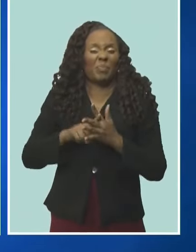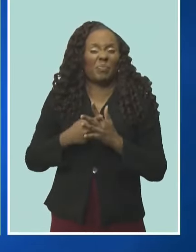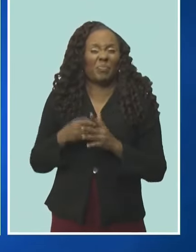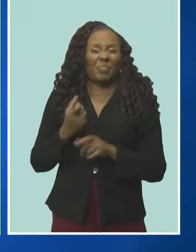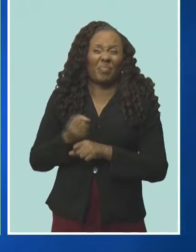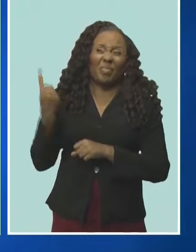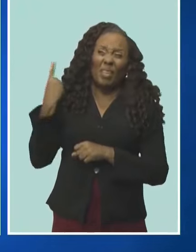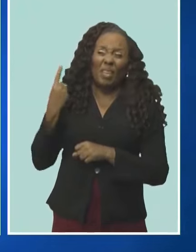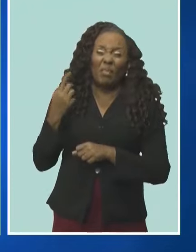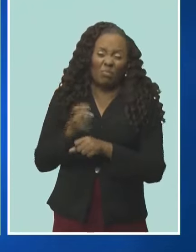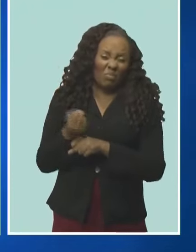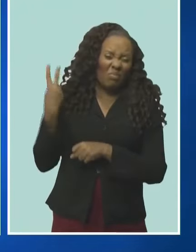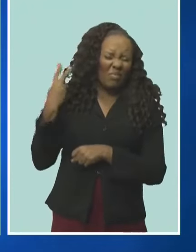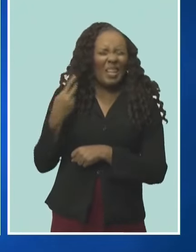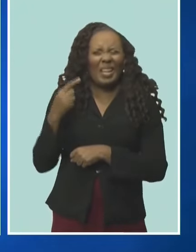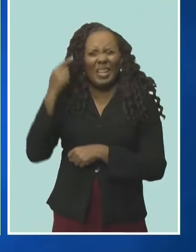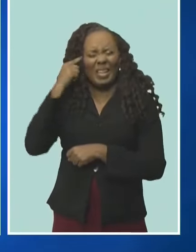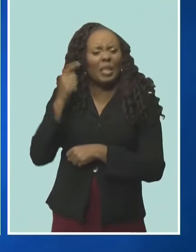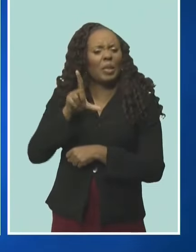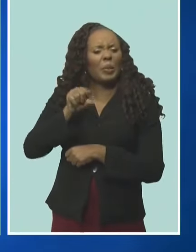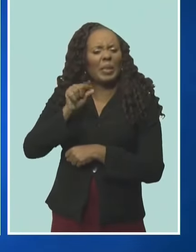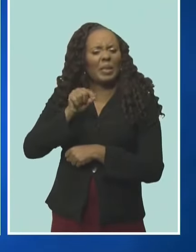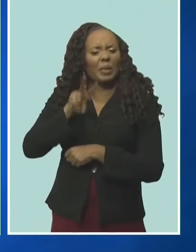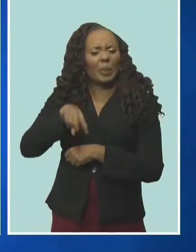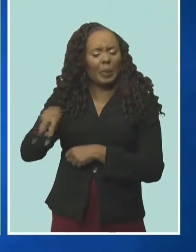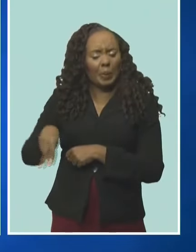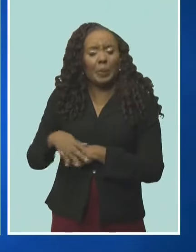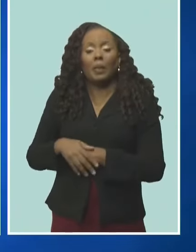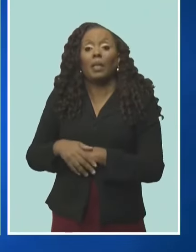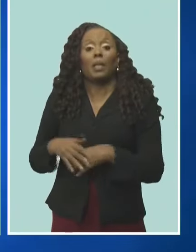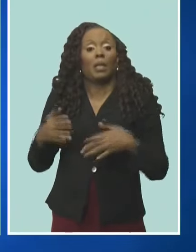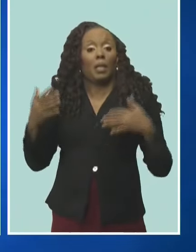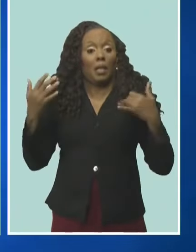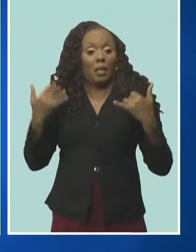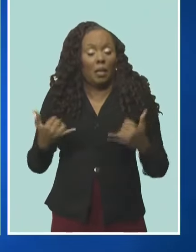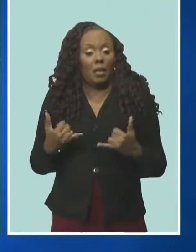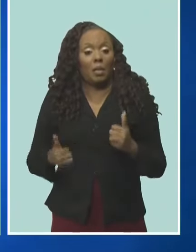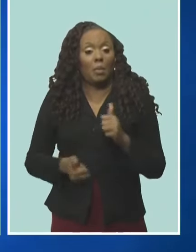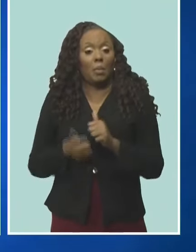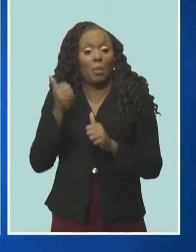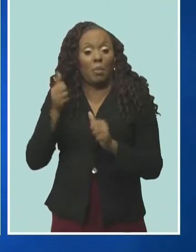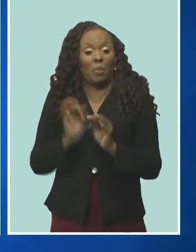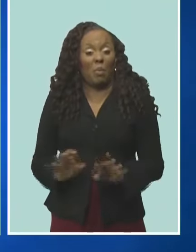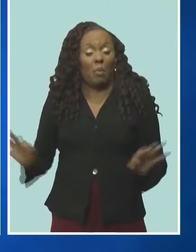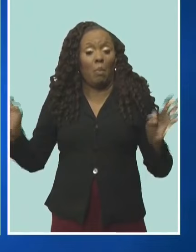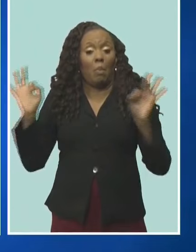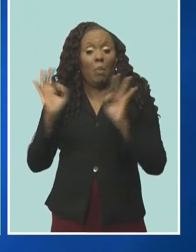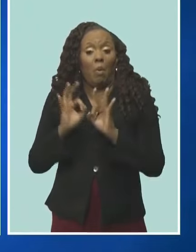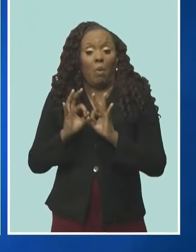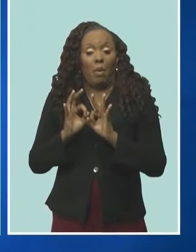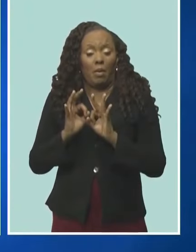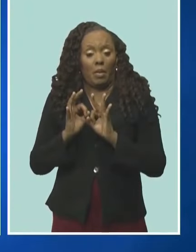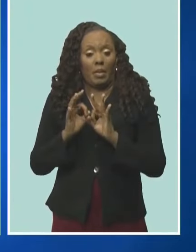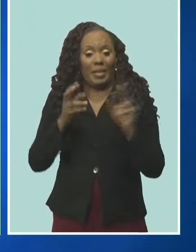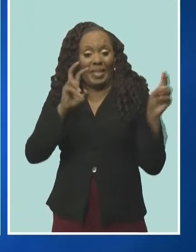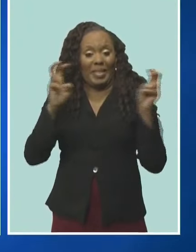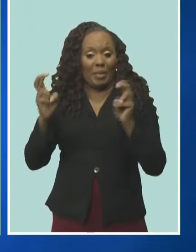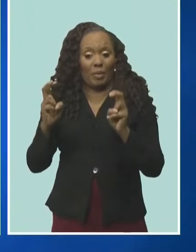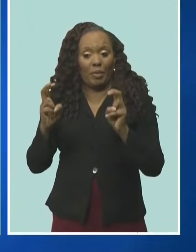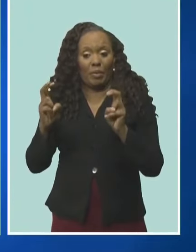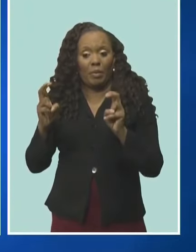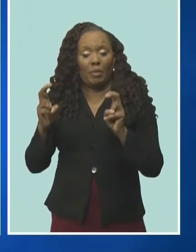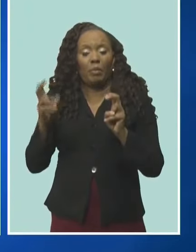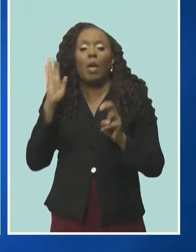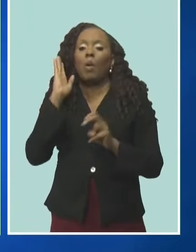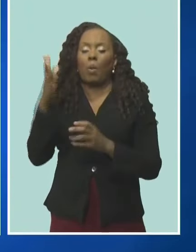And what we are doing now is that we are putting the most pressing issues on the front burner, and we are going